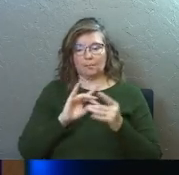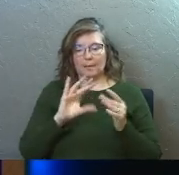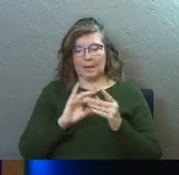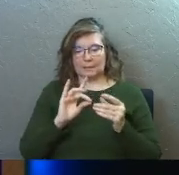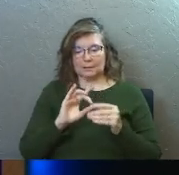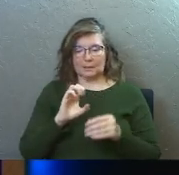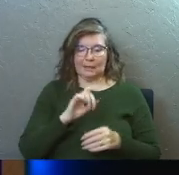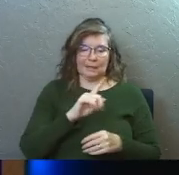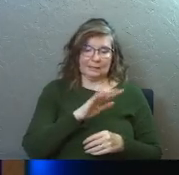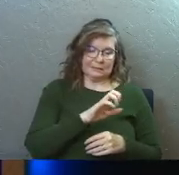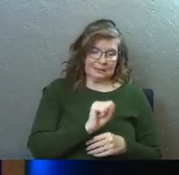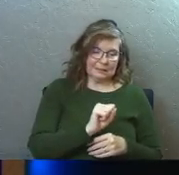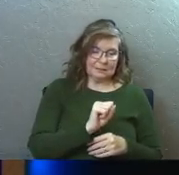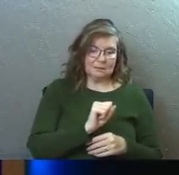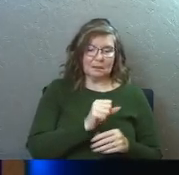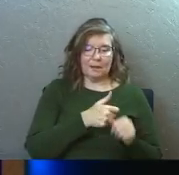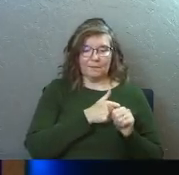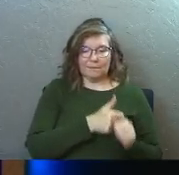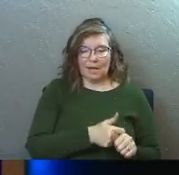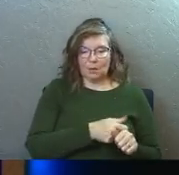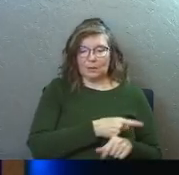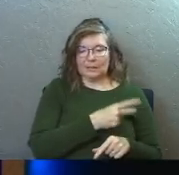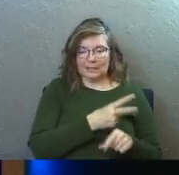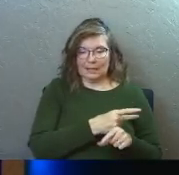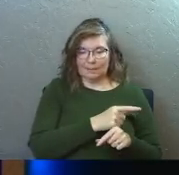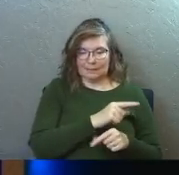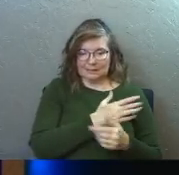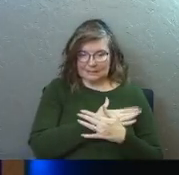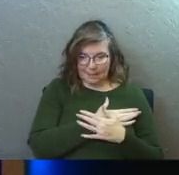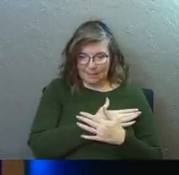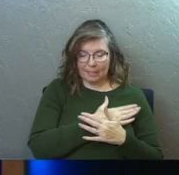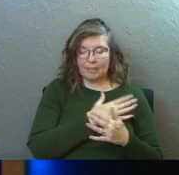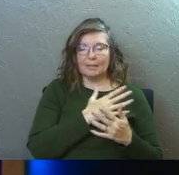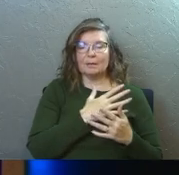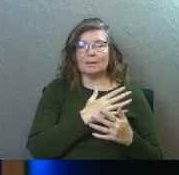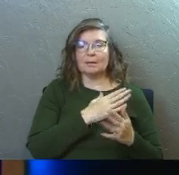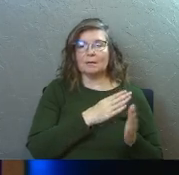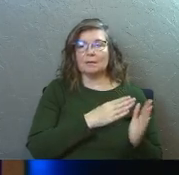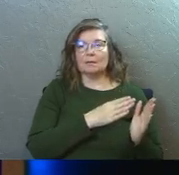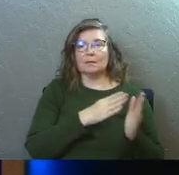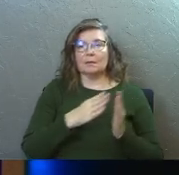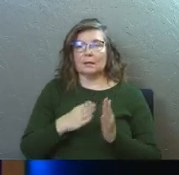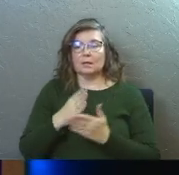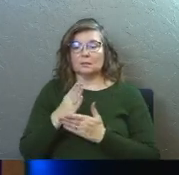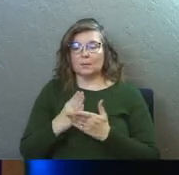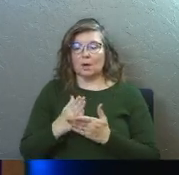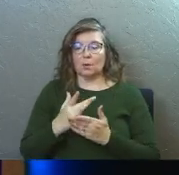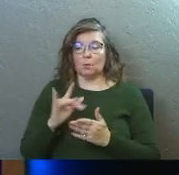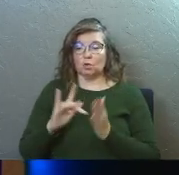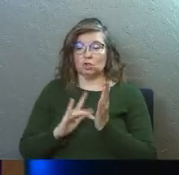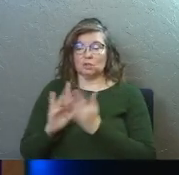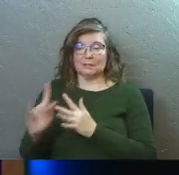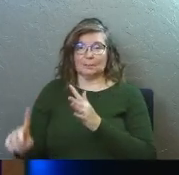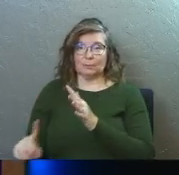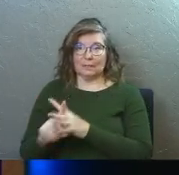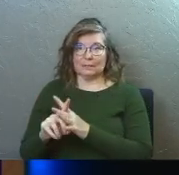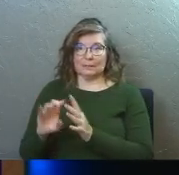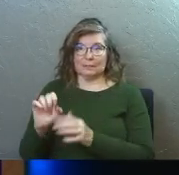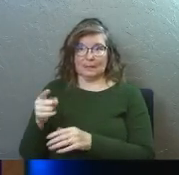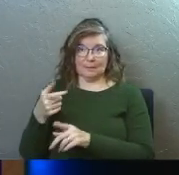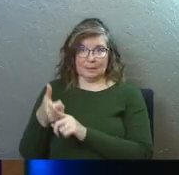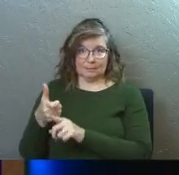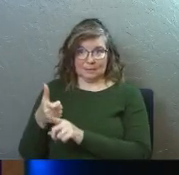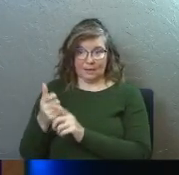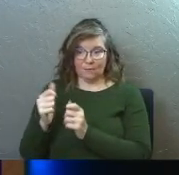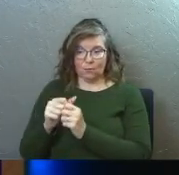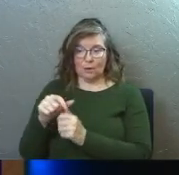in Exodus where God talks about following and keeping the Sabbath, there's this part where it feels, where Jesus brings up the Sabbath with